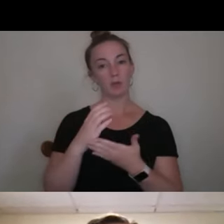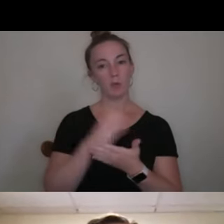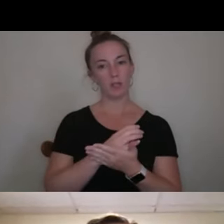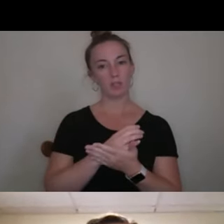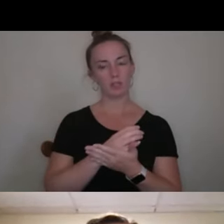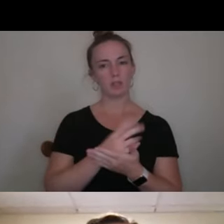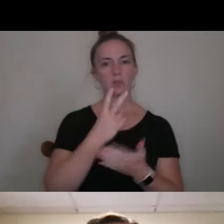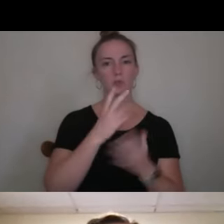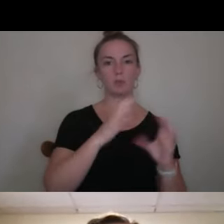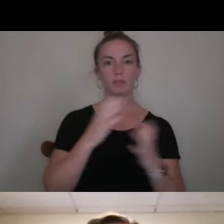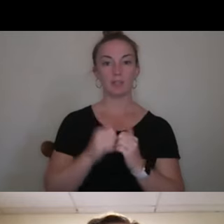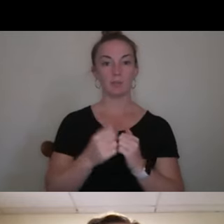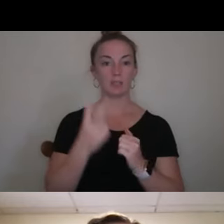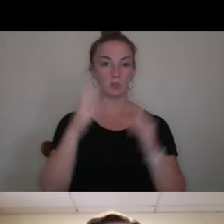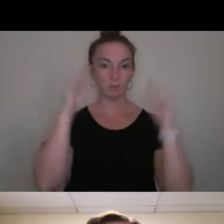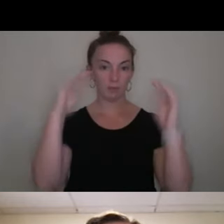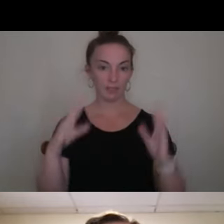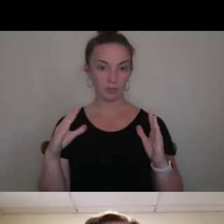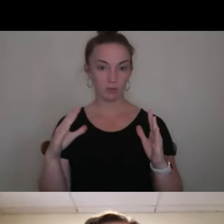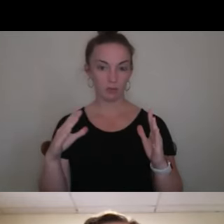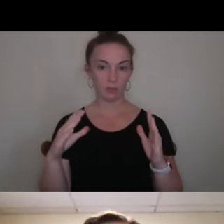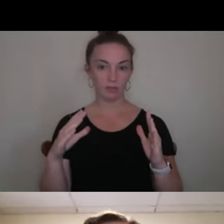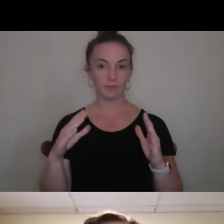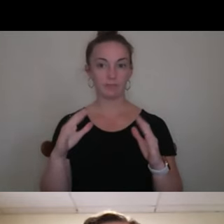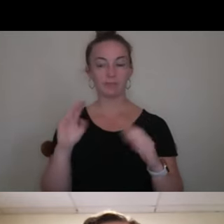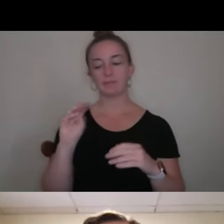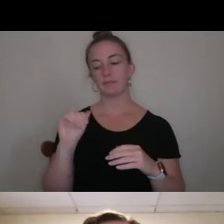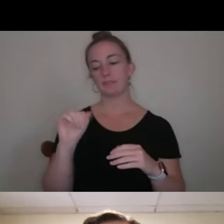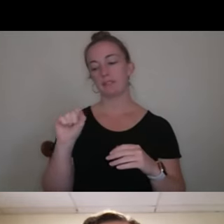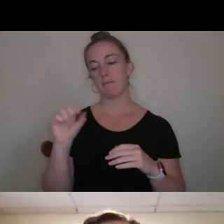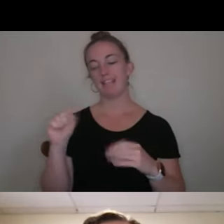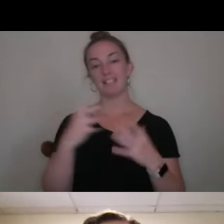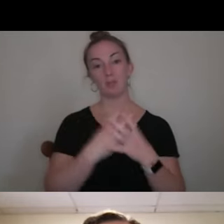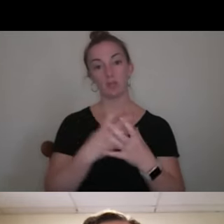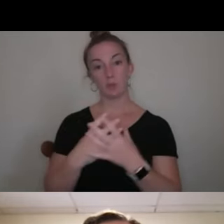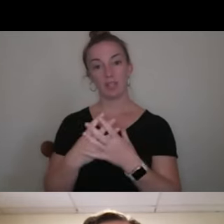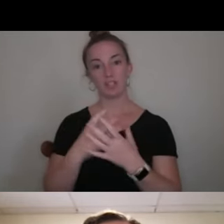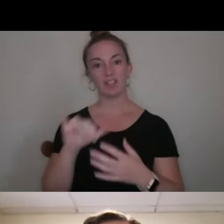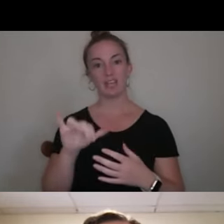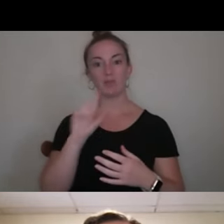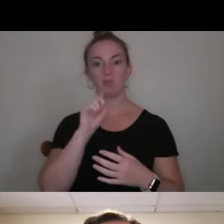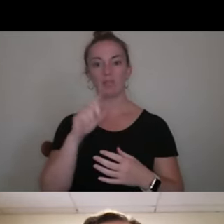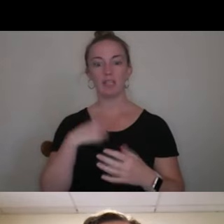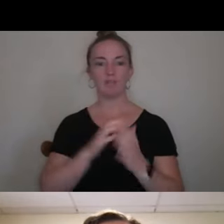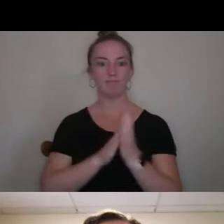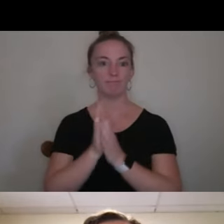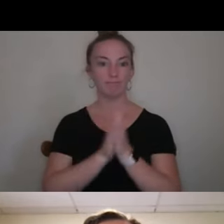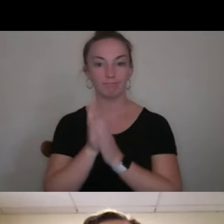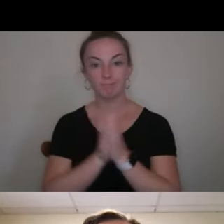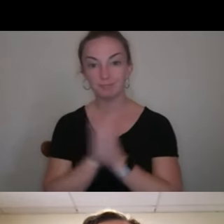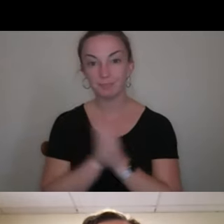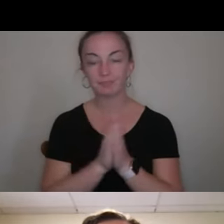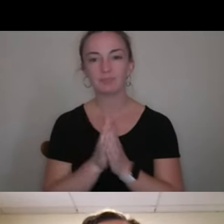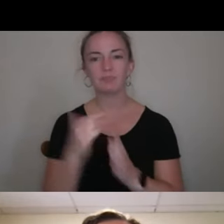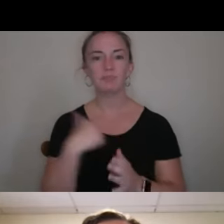classes with these two professors on mass incarceration, which is something that I'm really passionate about. And we